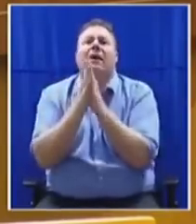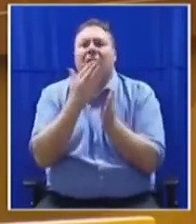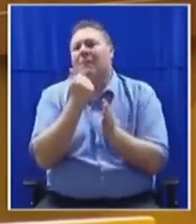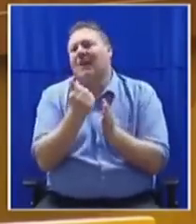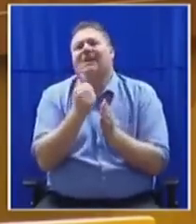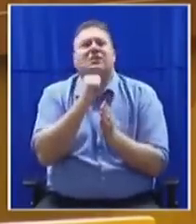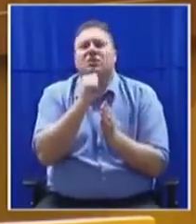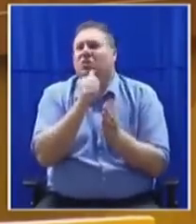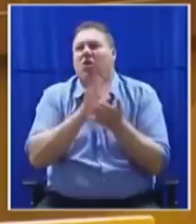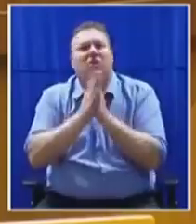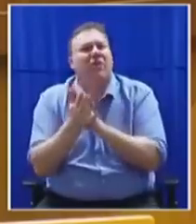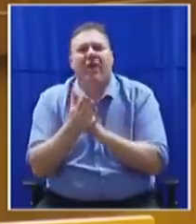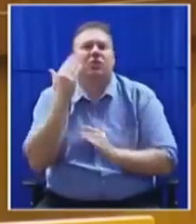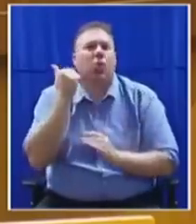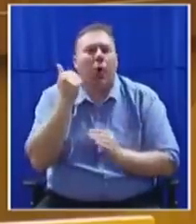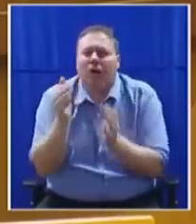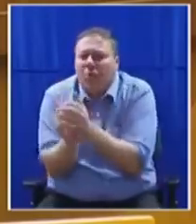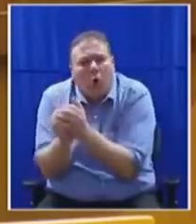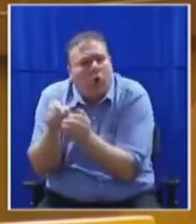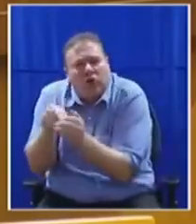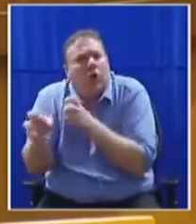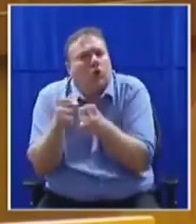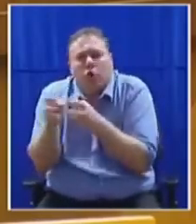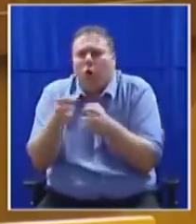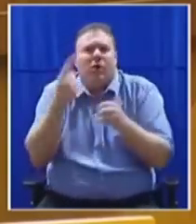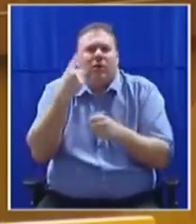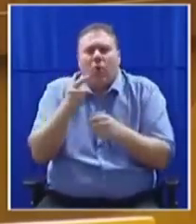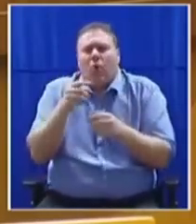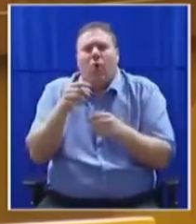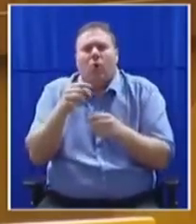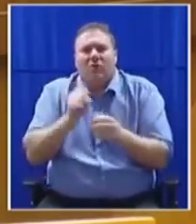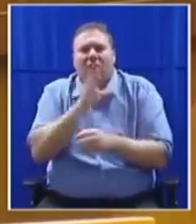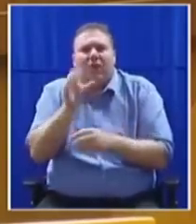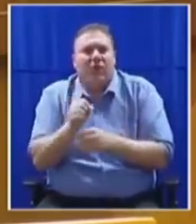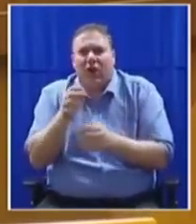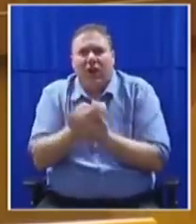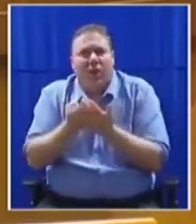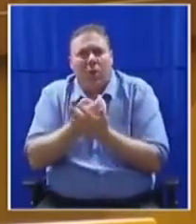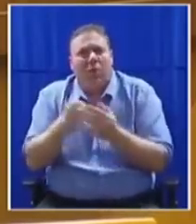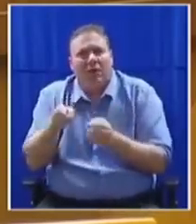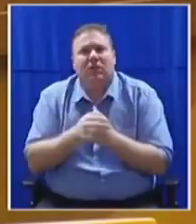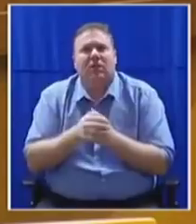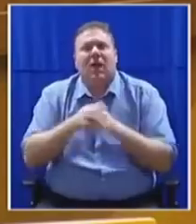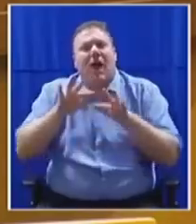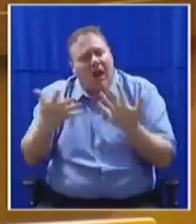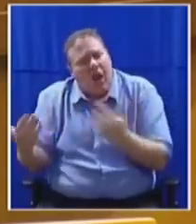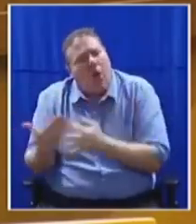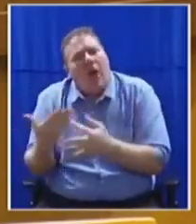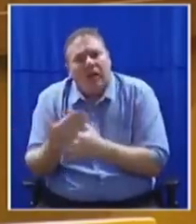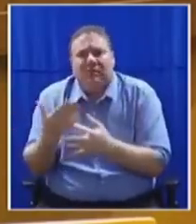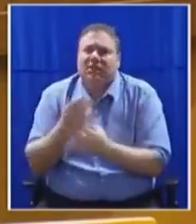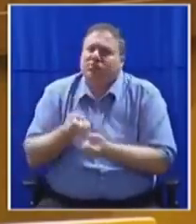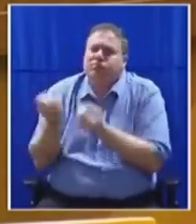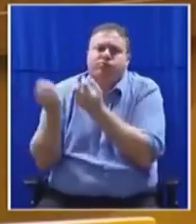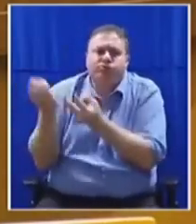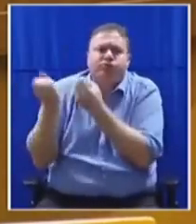the white minority controllers of the economy in South Africa. Allow them access to continue exporting goods and